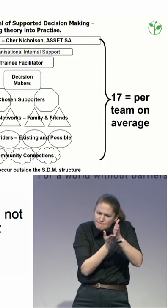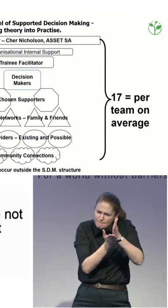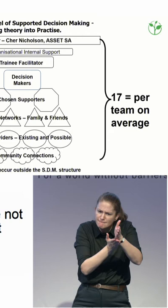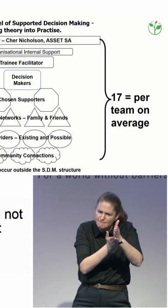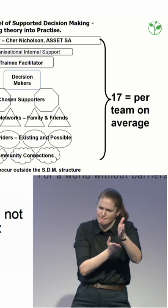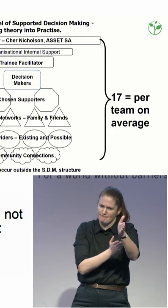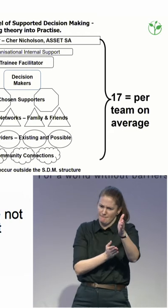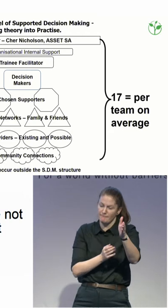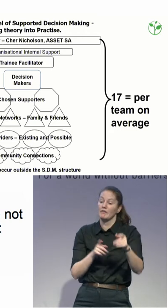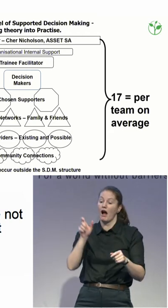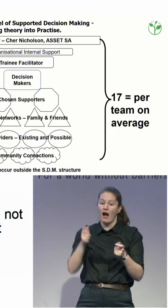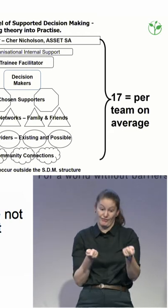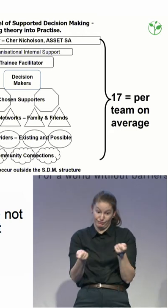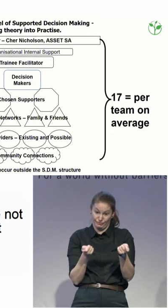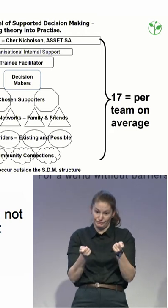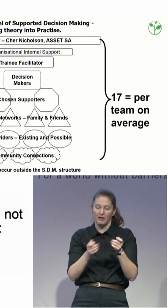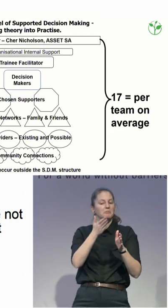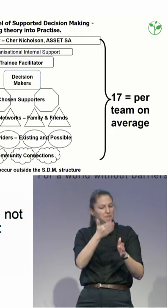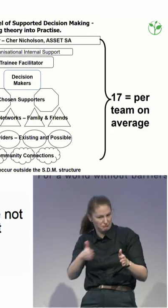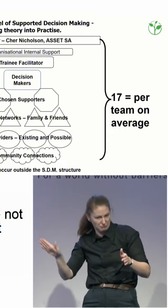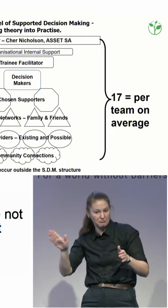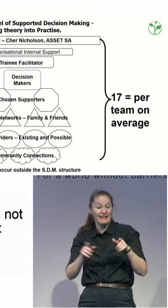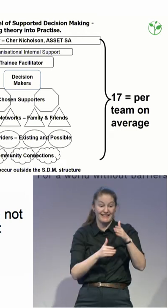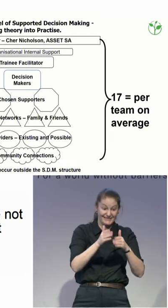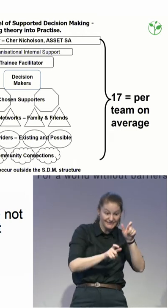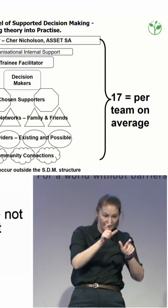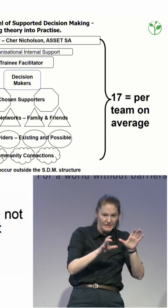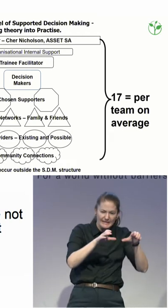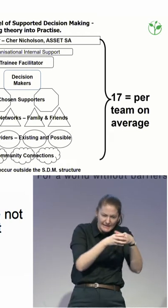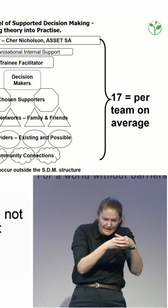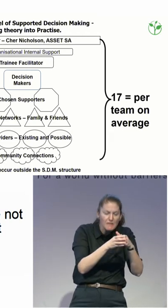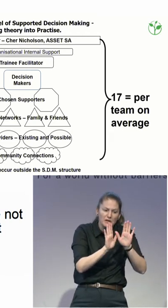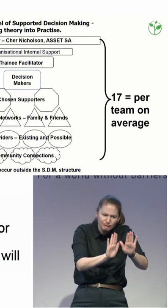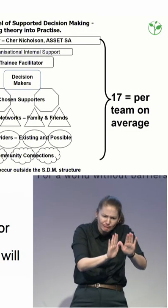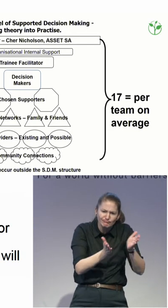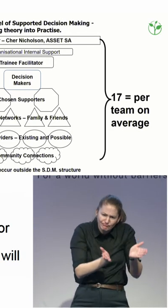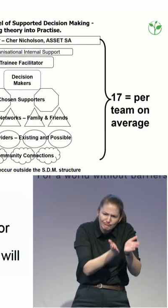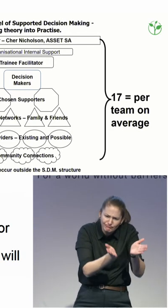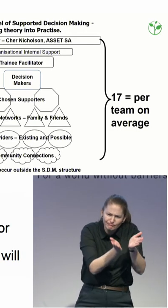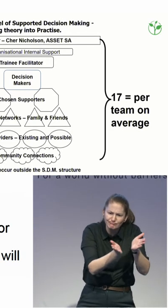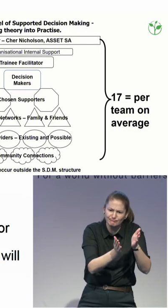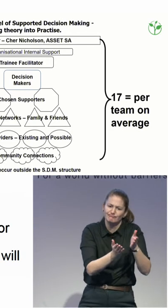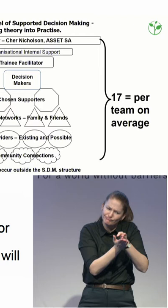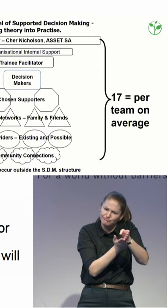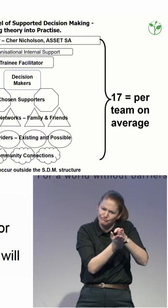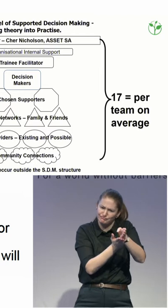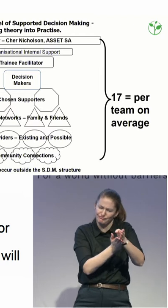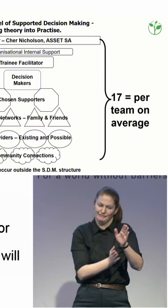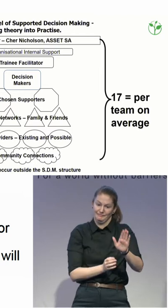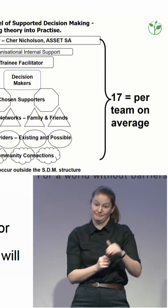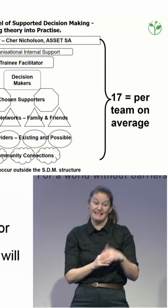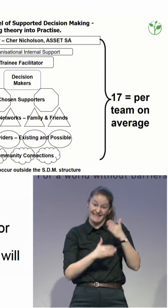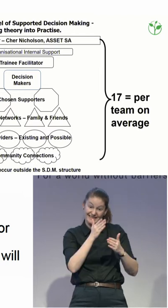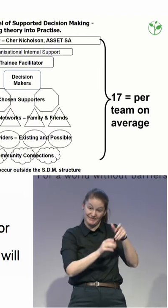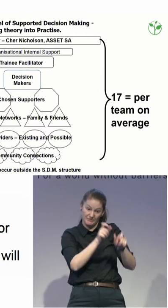work, or the person with disability will say, well, look, I know, I know all the support I need, I know how to access my community, I know